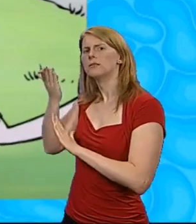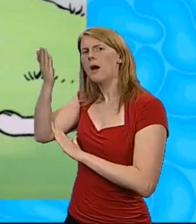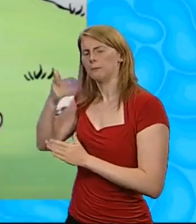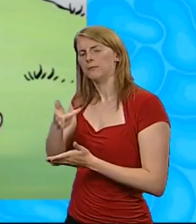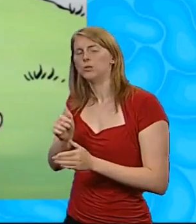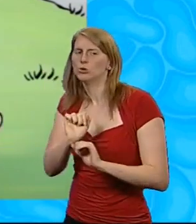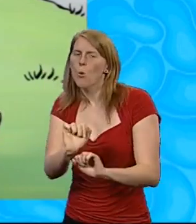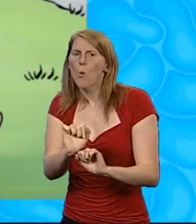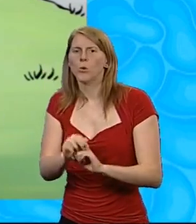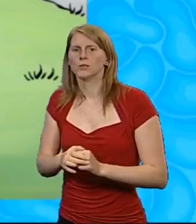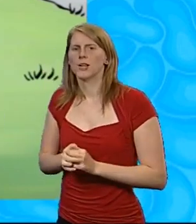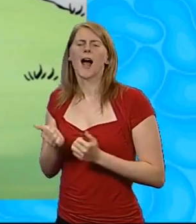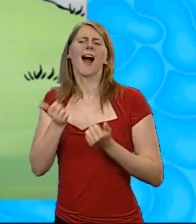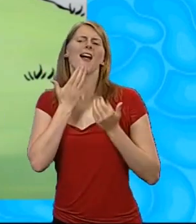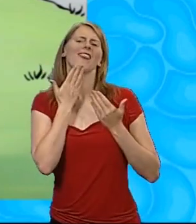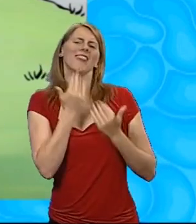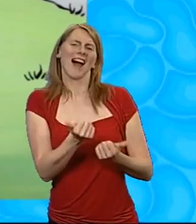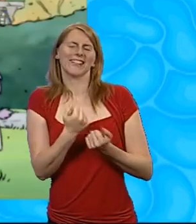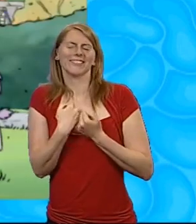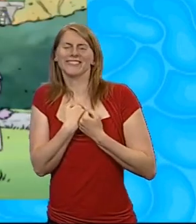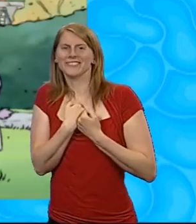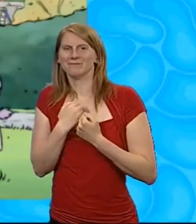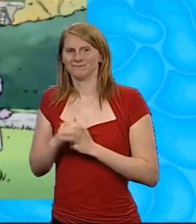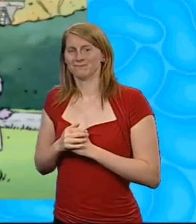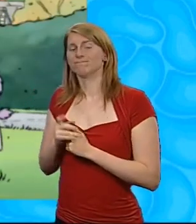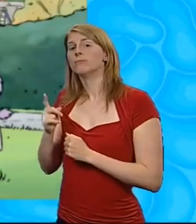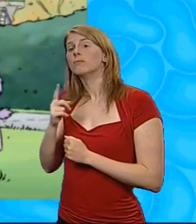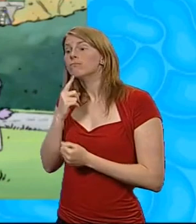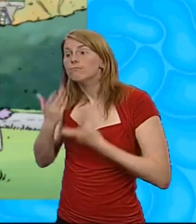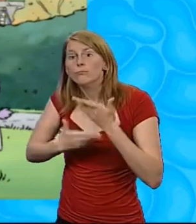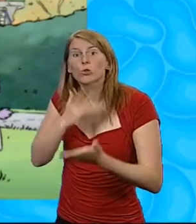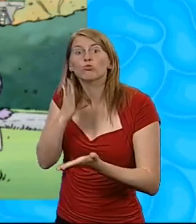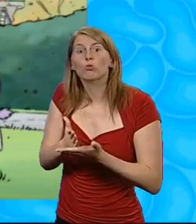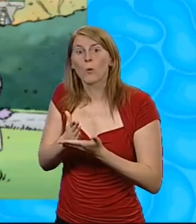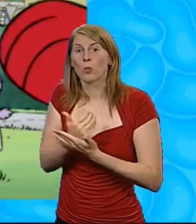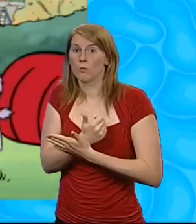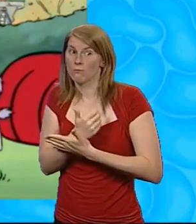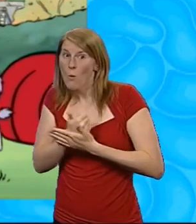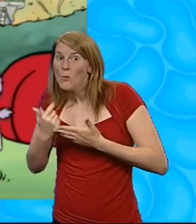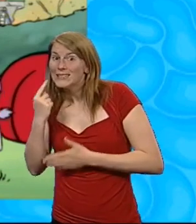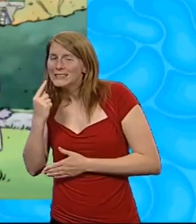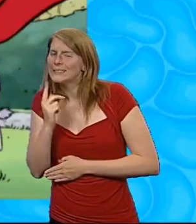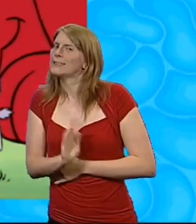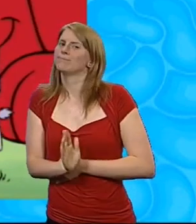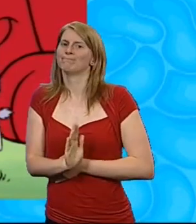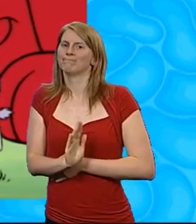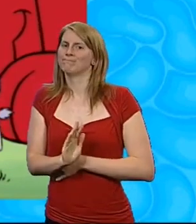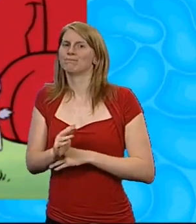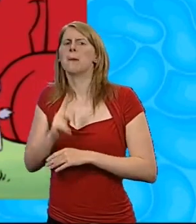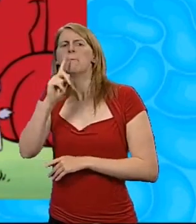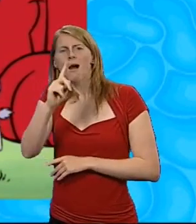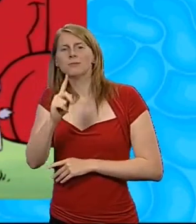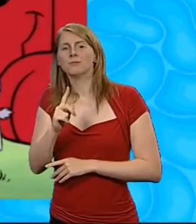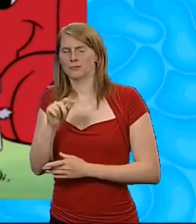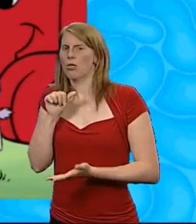belongs to you! Thanks, Cleo! Telling the truth isn't always easy, but it is always the right thing to do! That's why